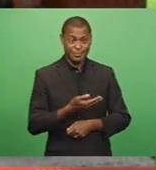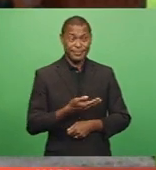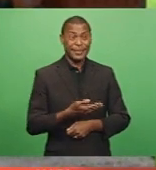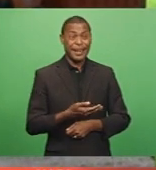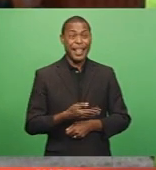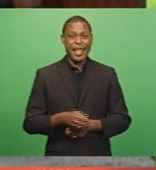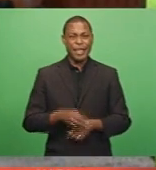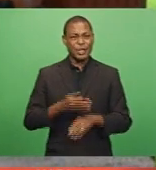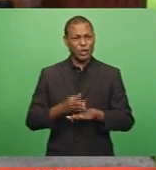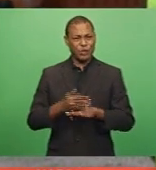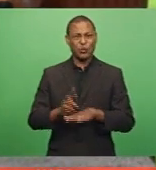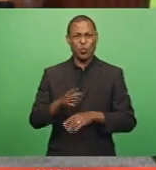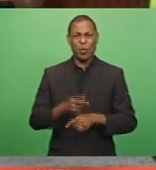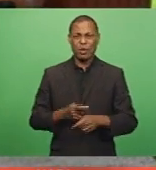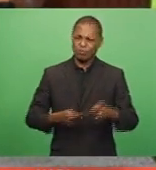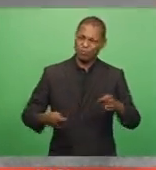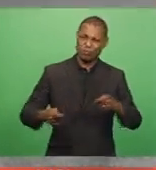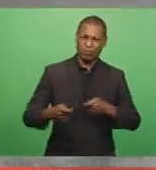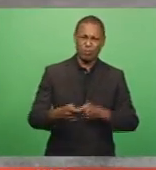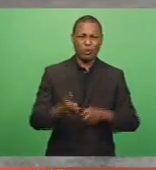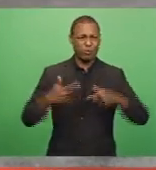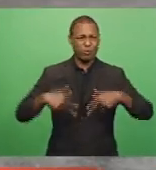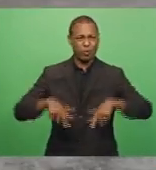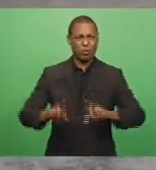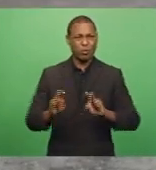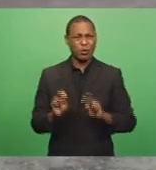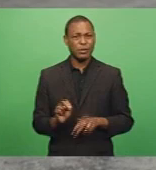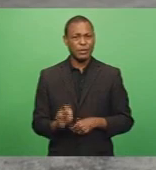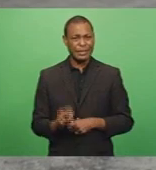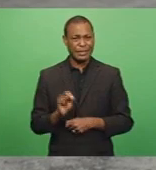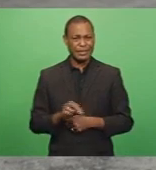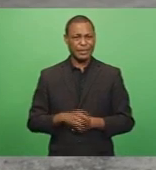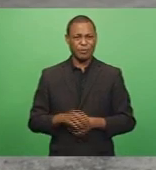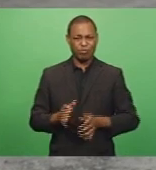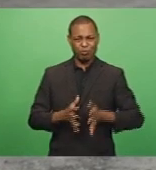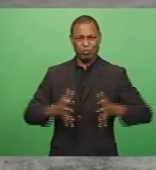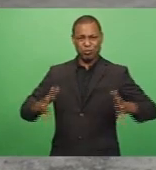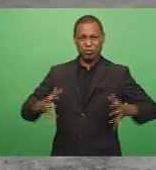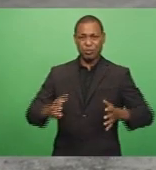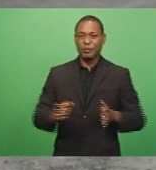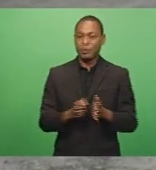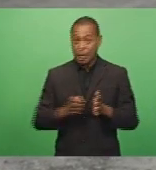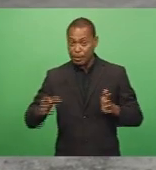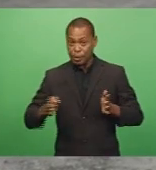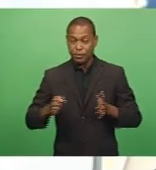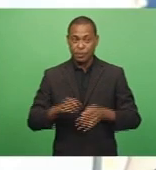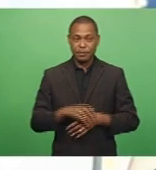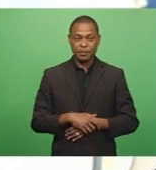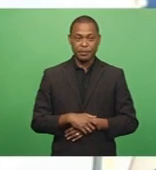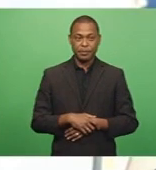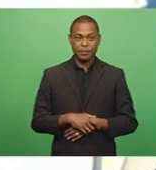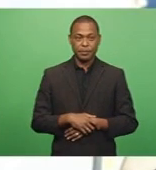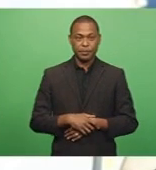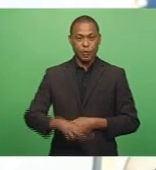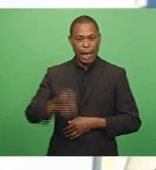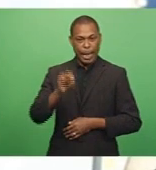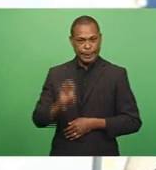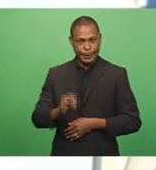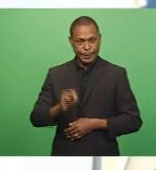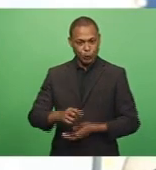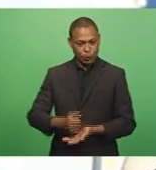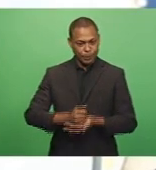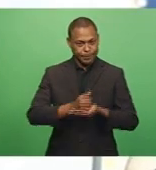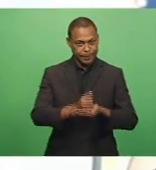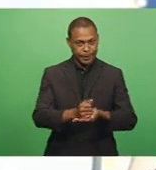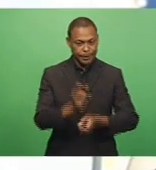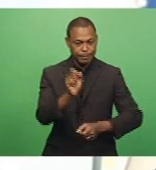current trade and transportation needs with ample room for expansion. We need to invest in increasing